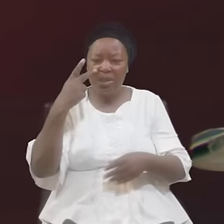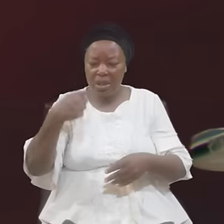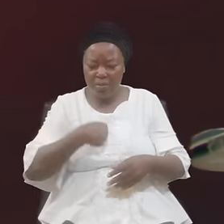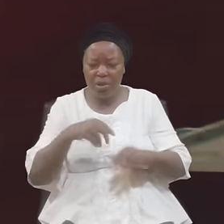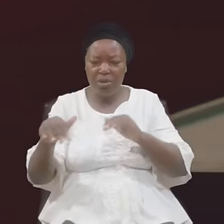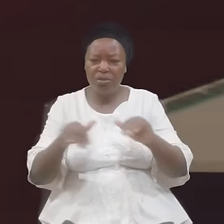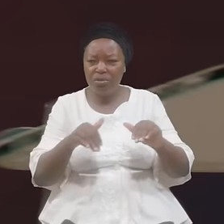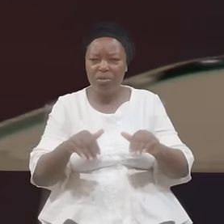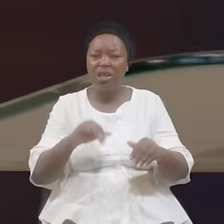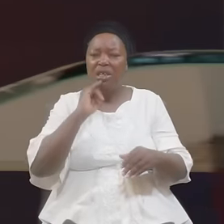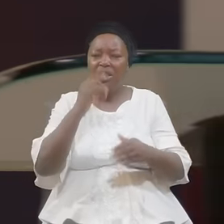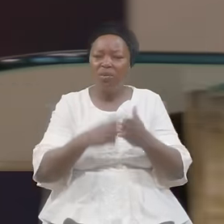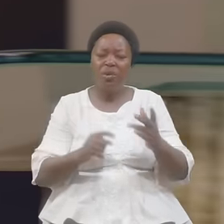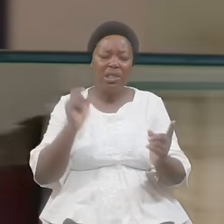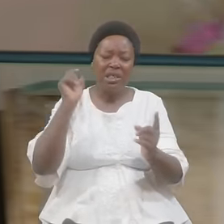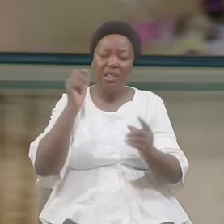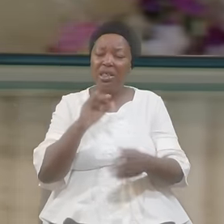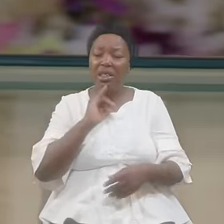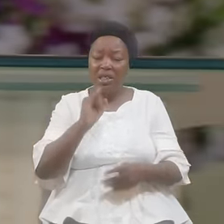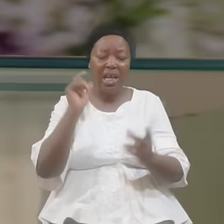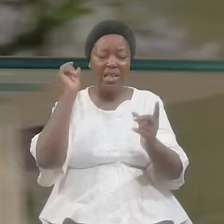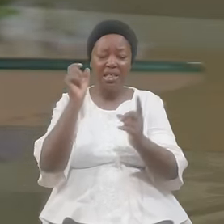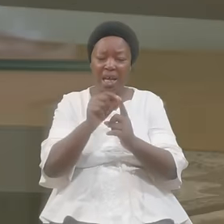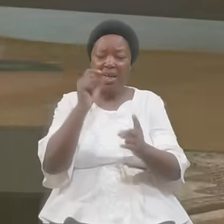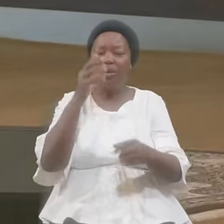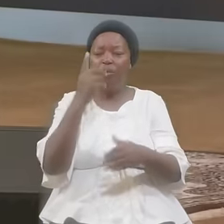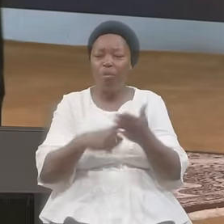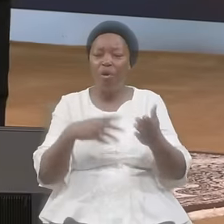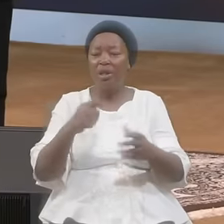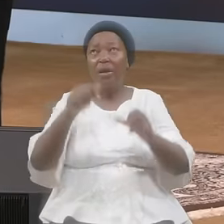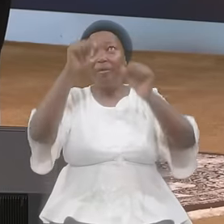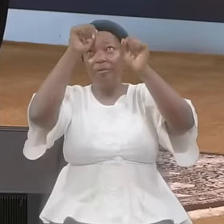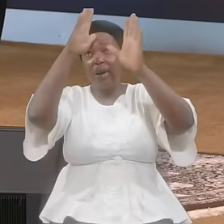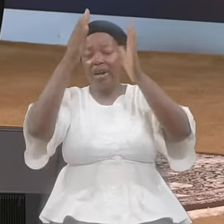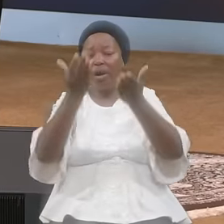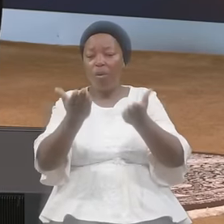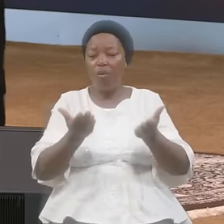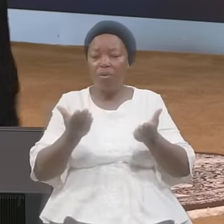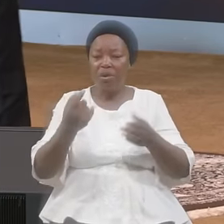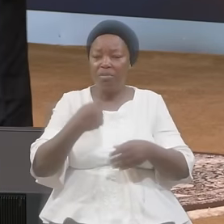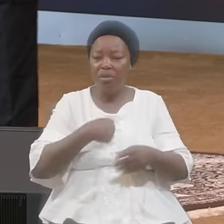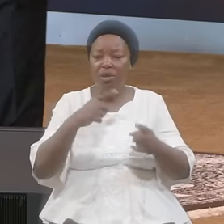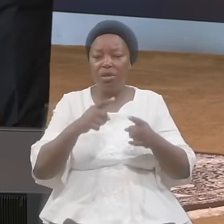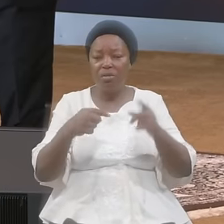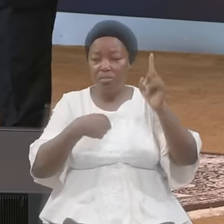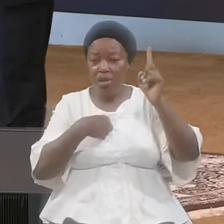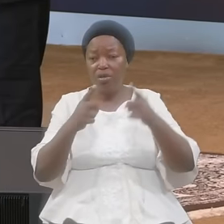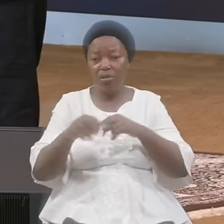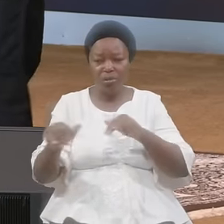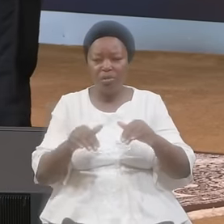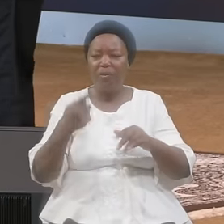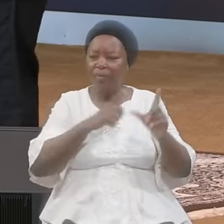Is Exactly What The Father Wanted Me To Do The Lord Jesus